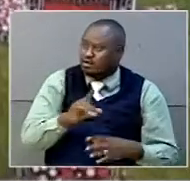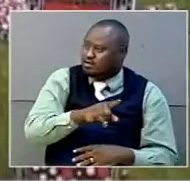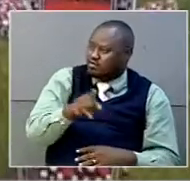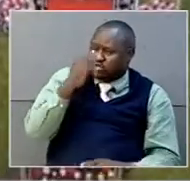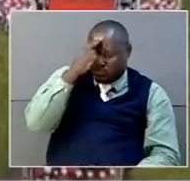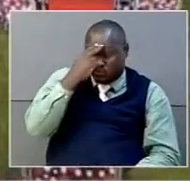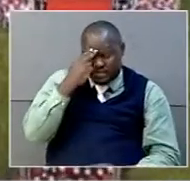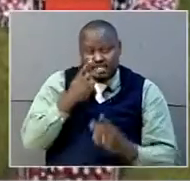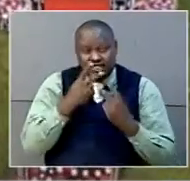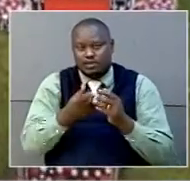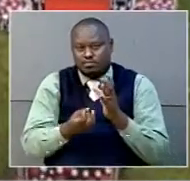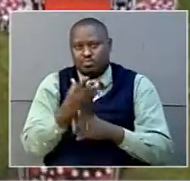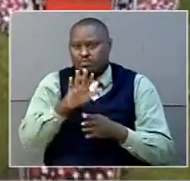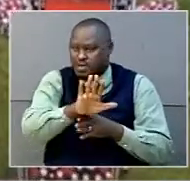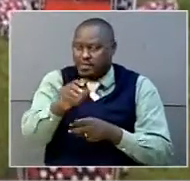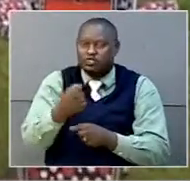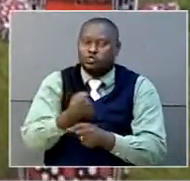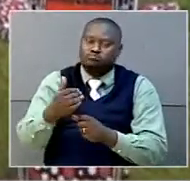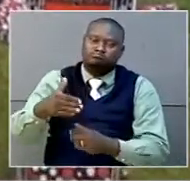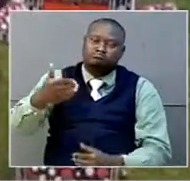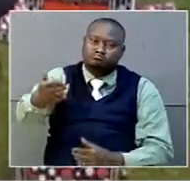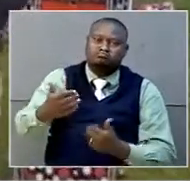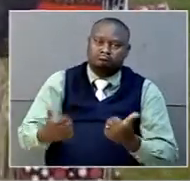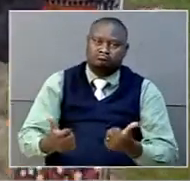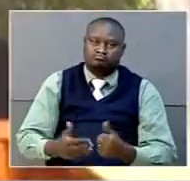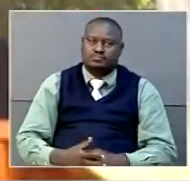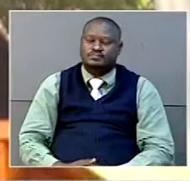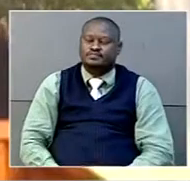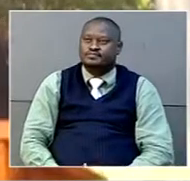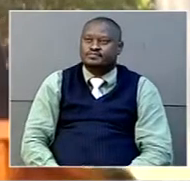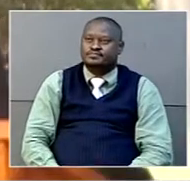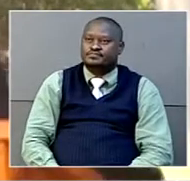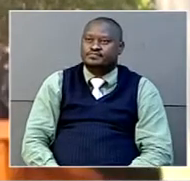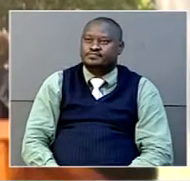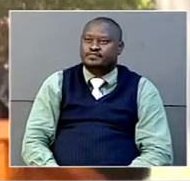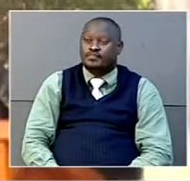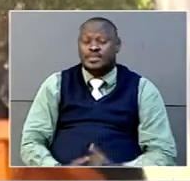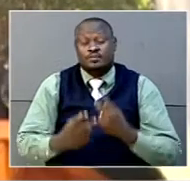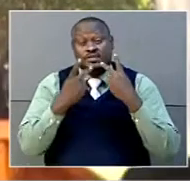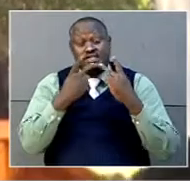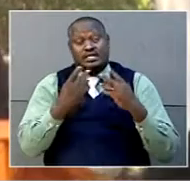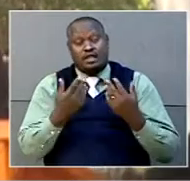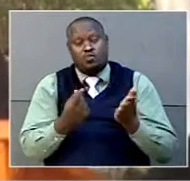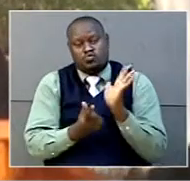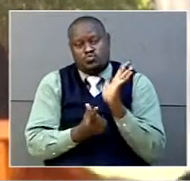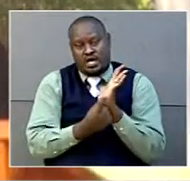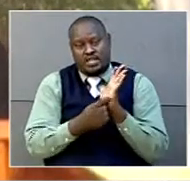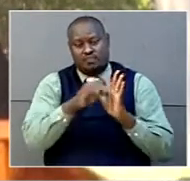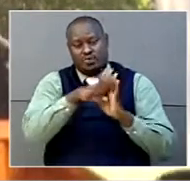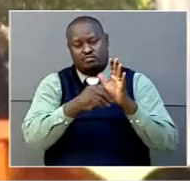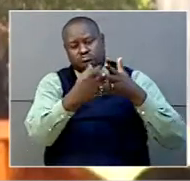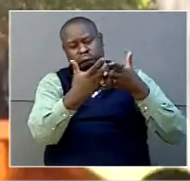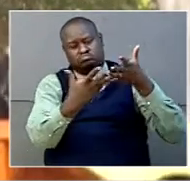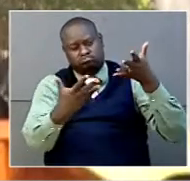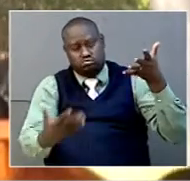enable them to start their own jobs than searching for them. We've got a full cycle now as a country because